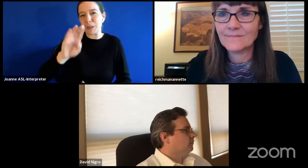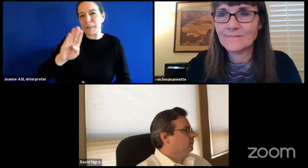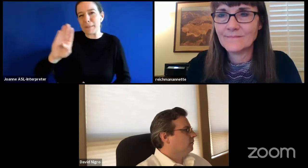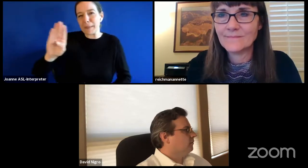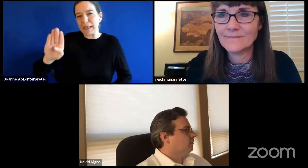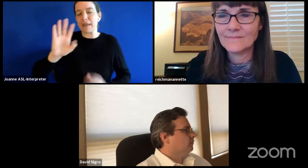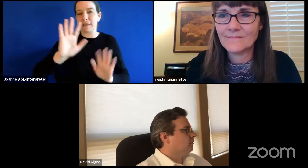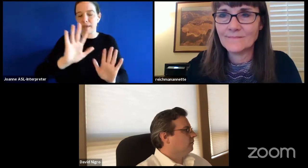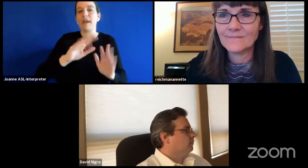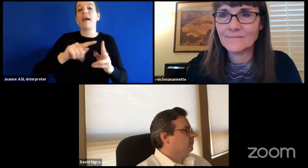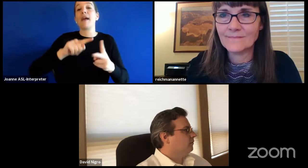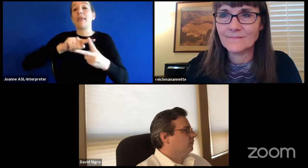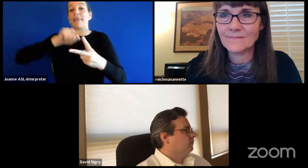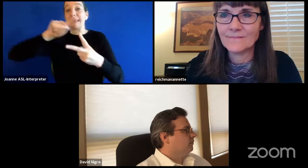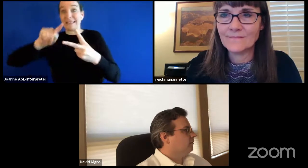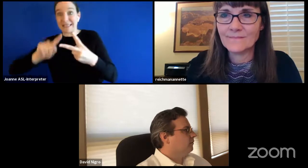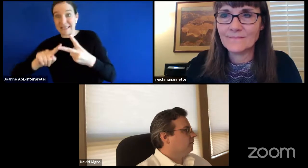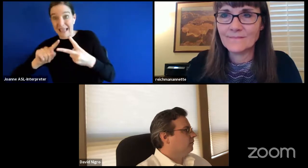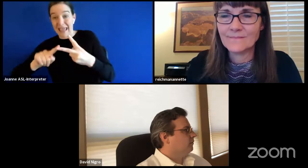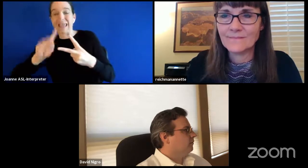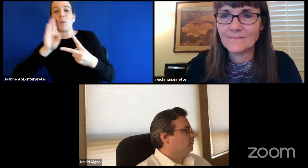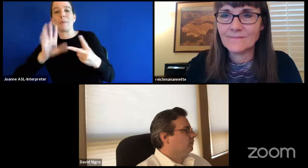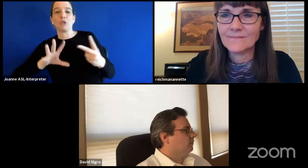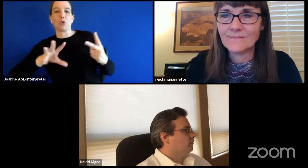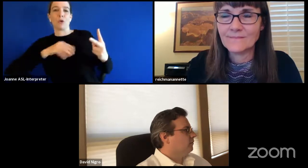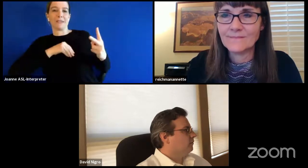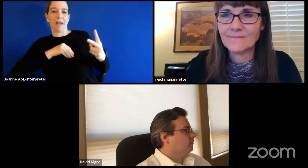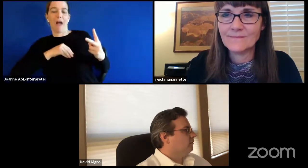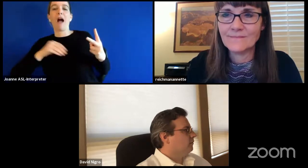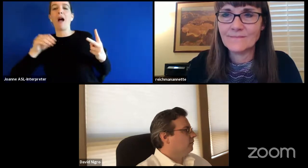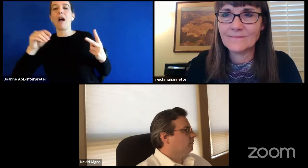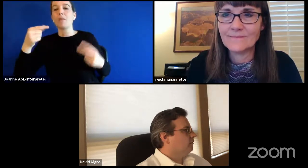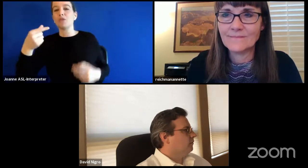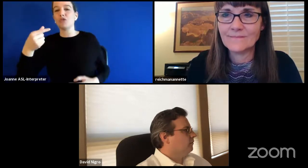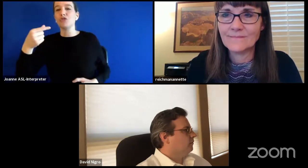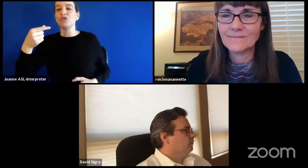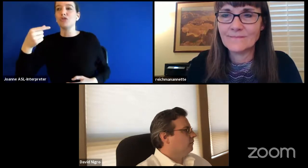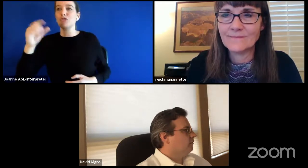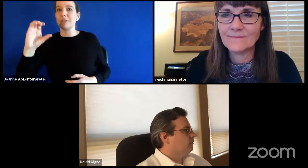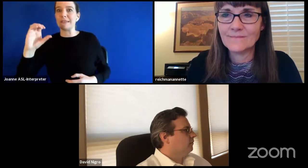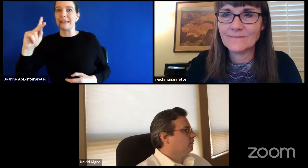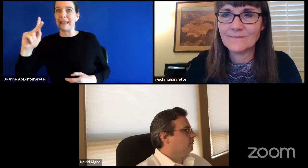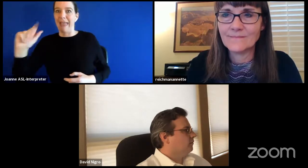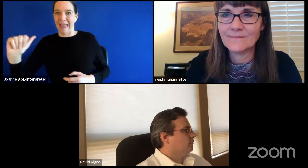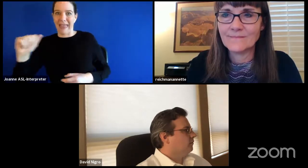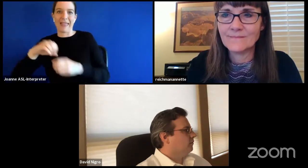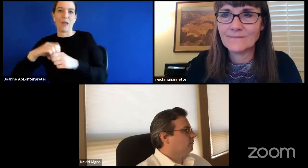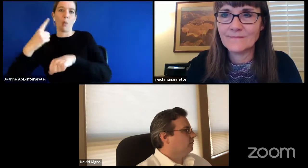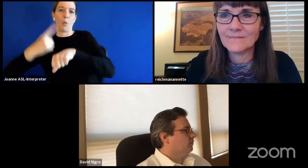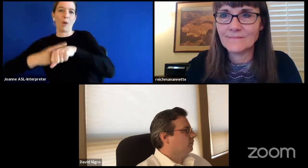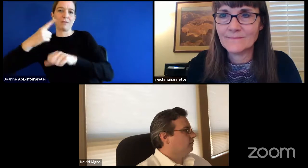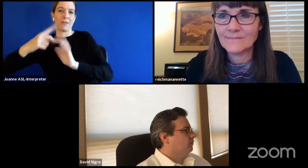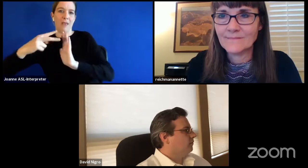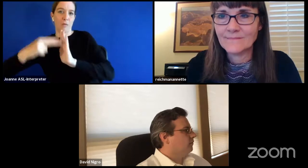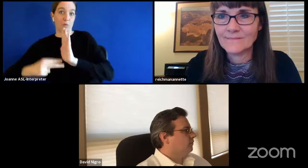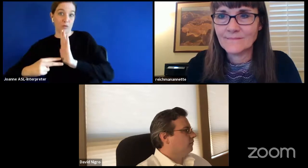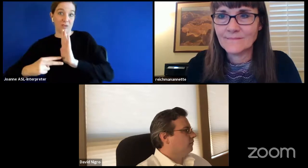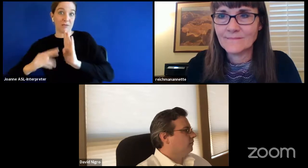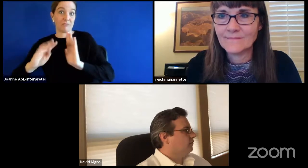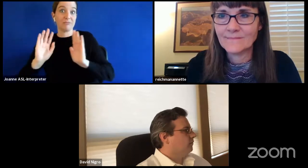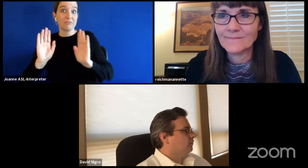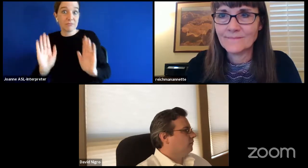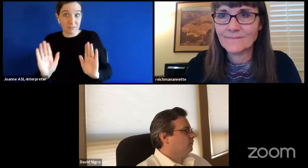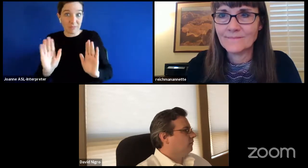adopt g c k a uh in one read and with that that i can make myself available for any questions